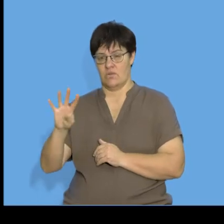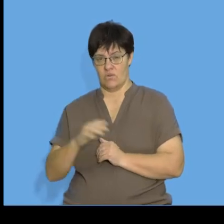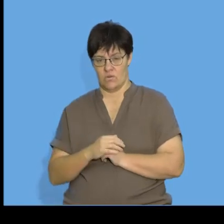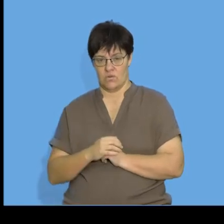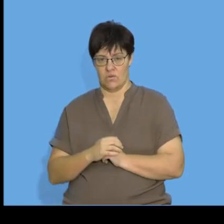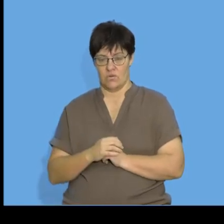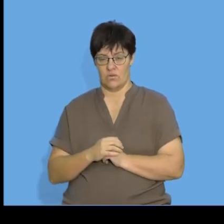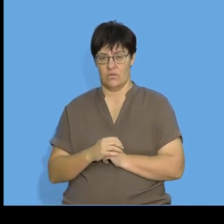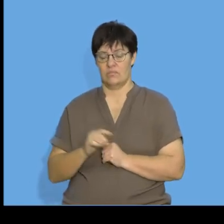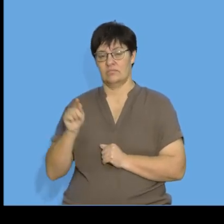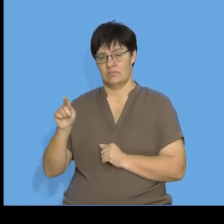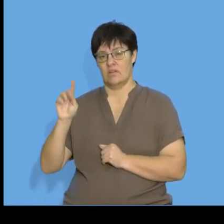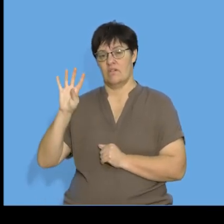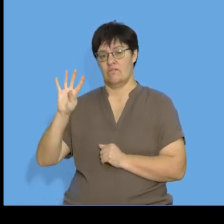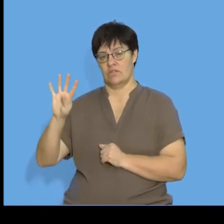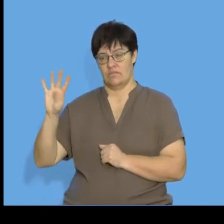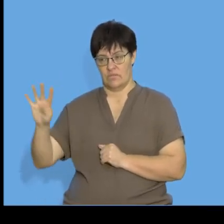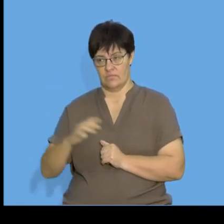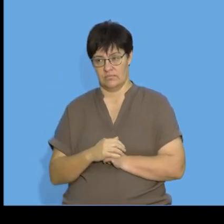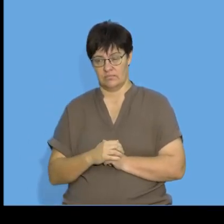and 44